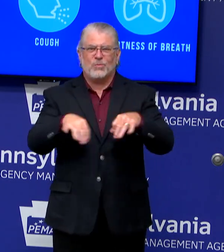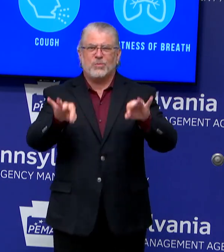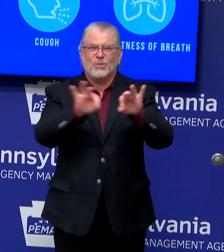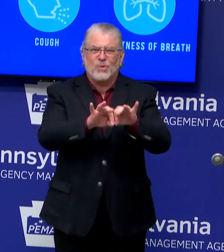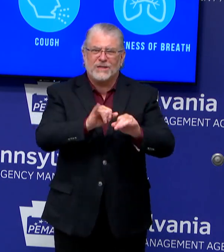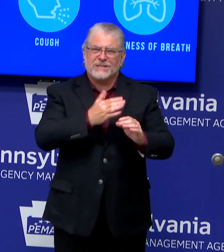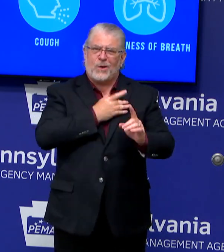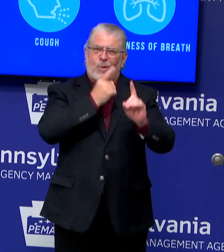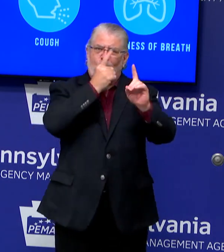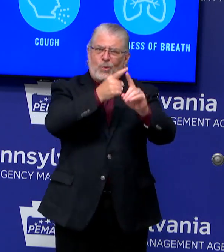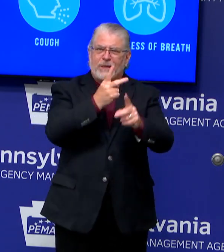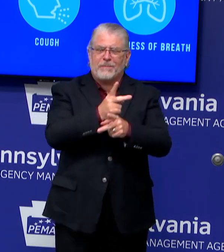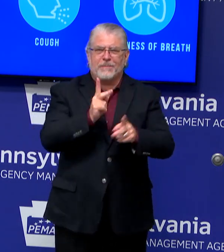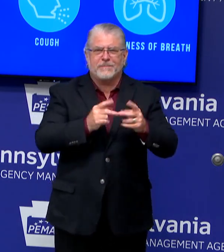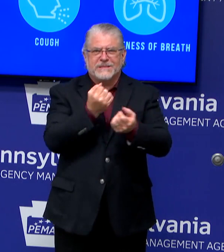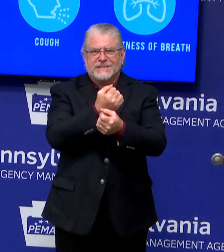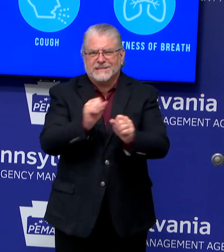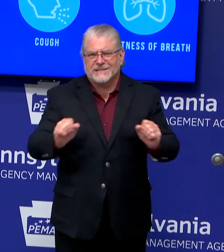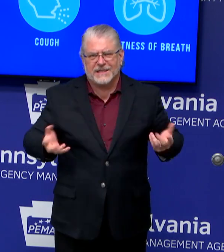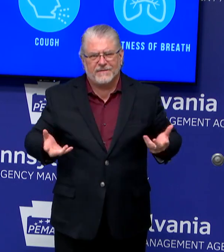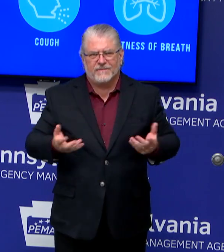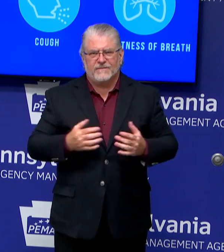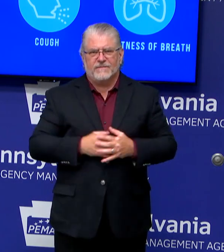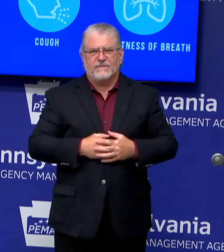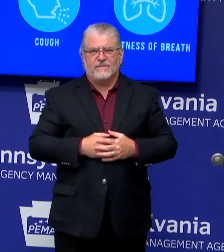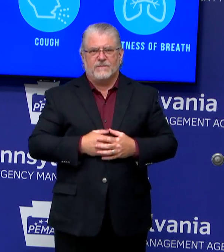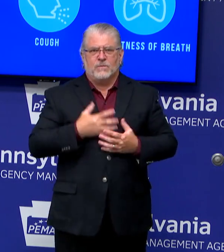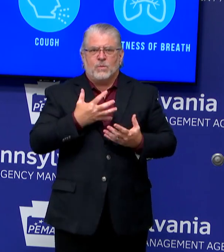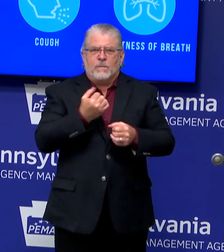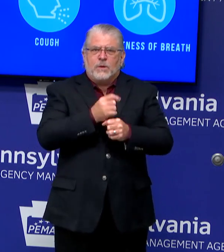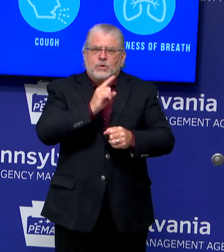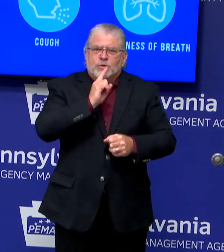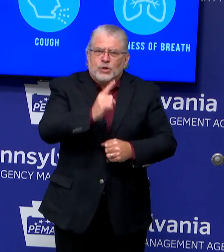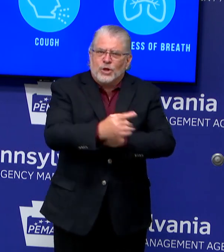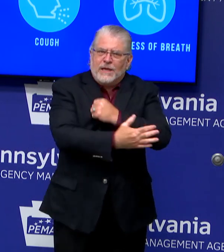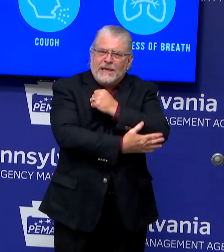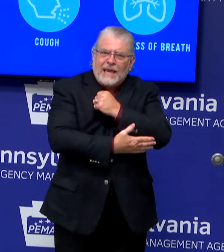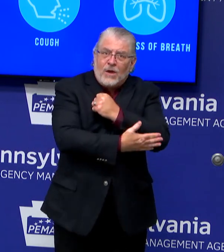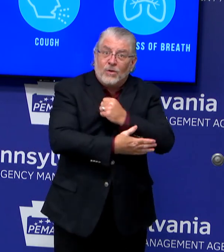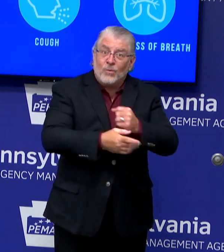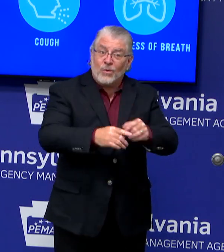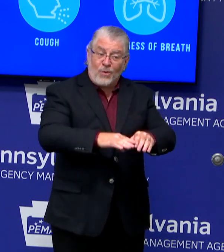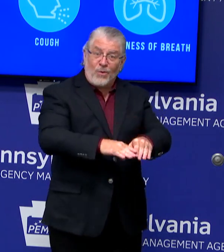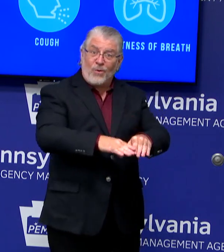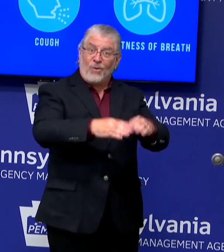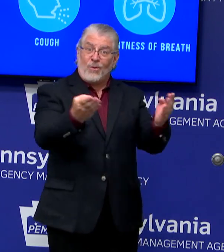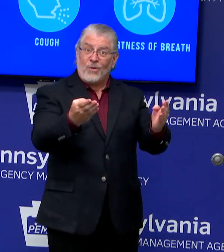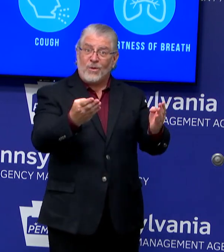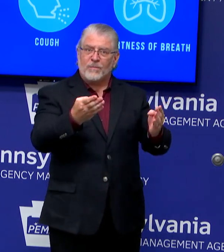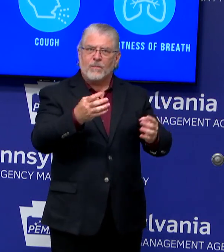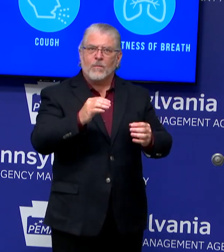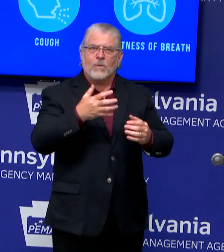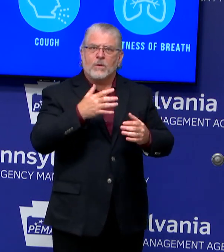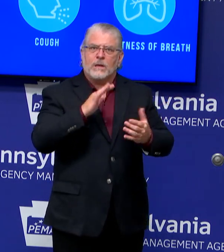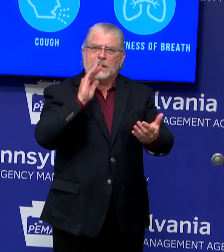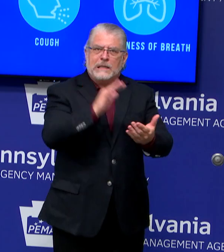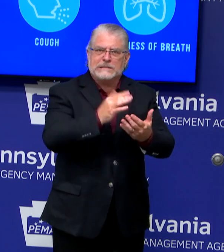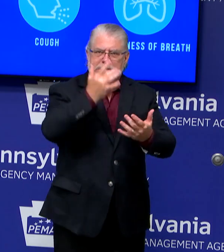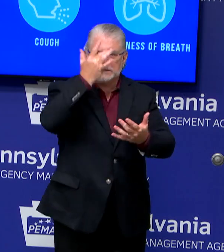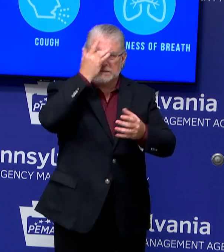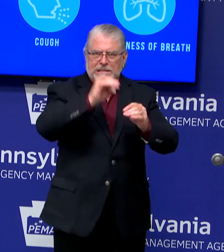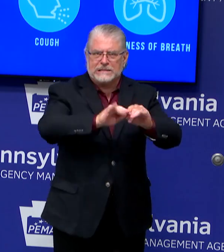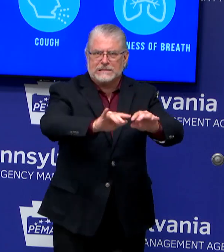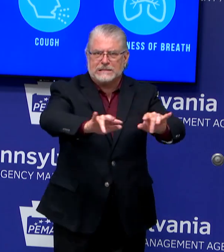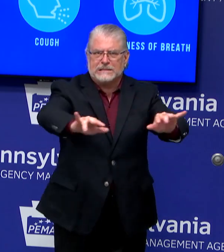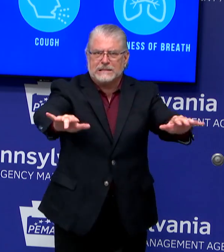sure that as a county opens up more, that they don't have significant outbreaks that we have to then try to control. And that is to keep people from